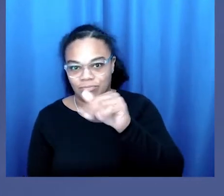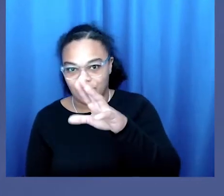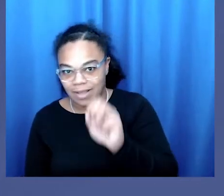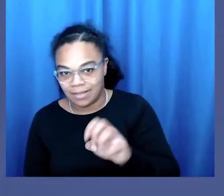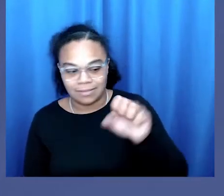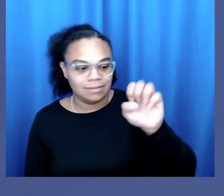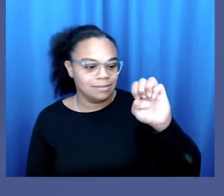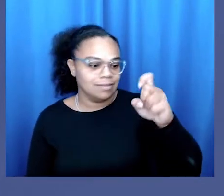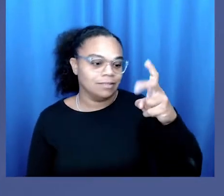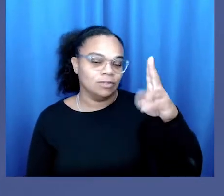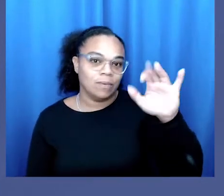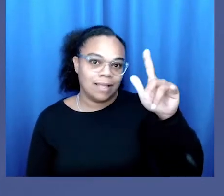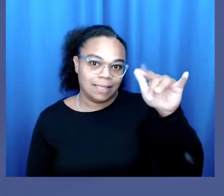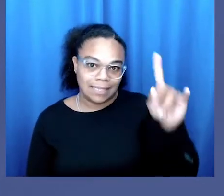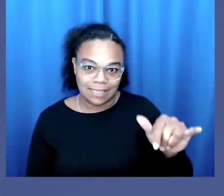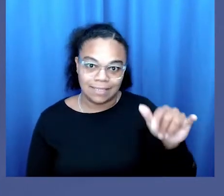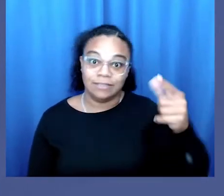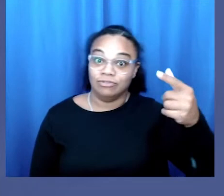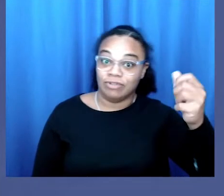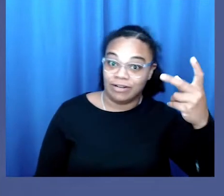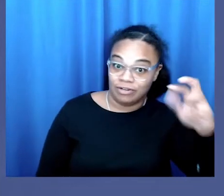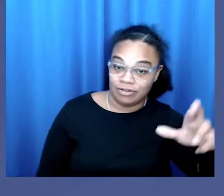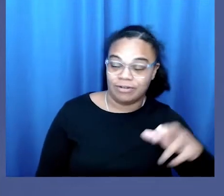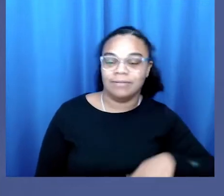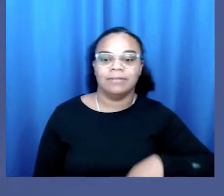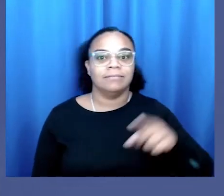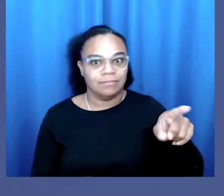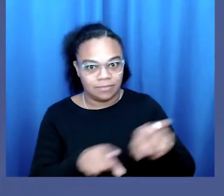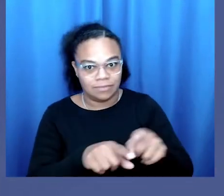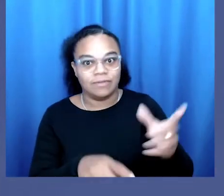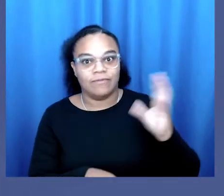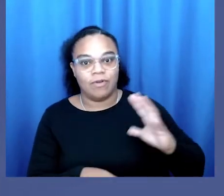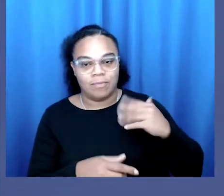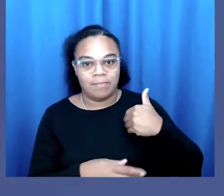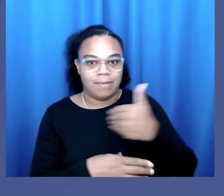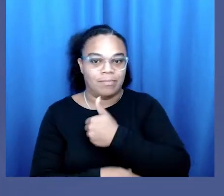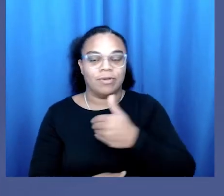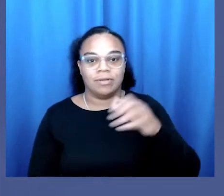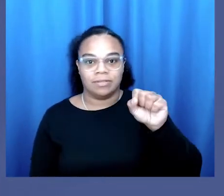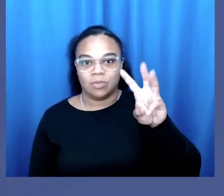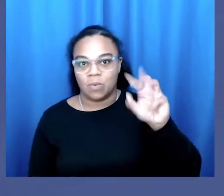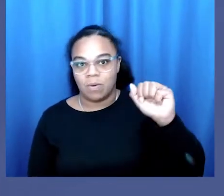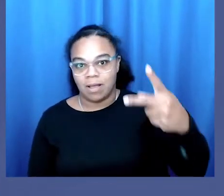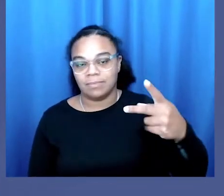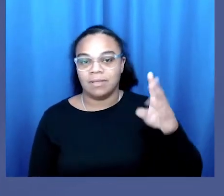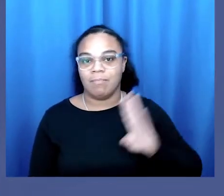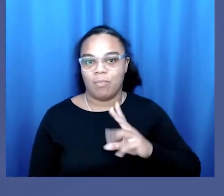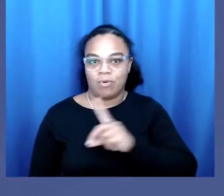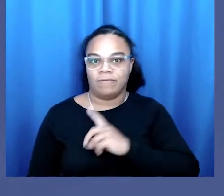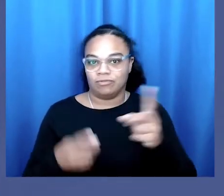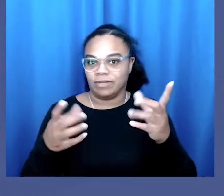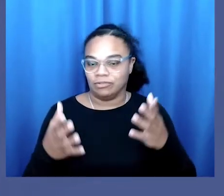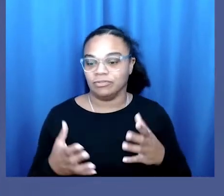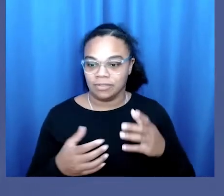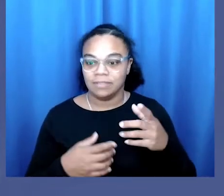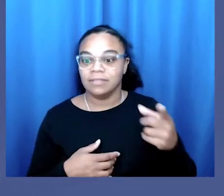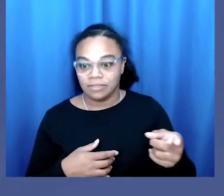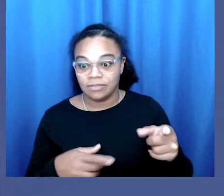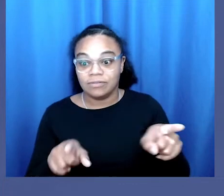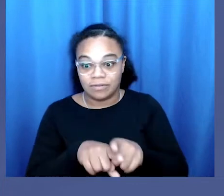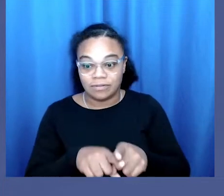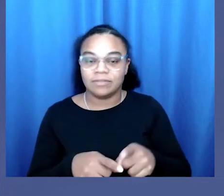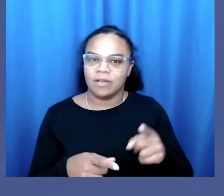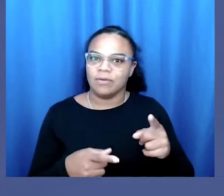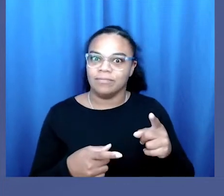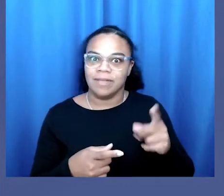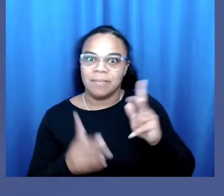sexuality, gender, and genre. She's a former member of SwapUSA's board of directors and has made a name for herself through questioning